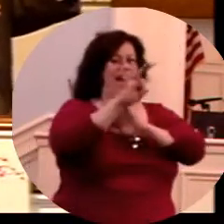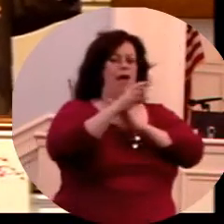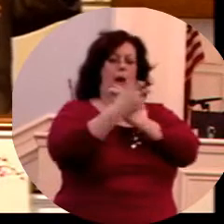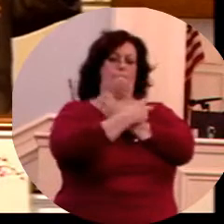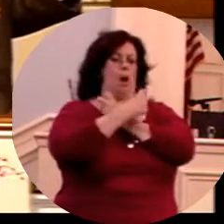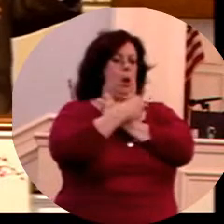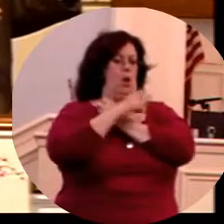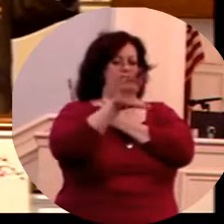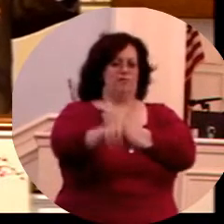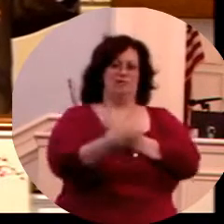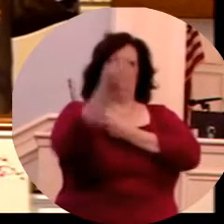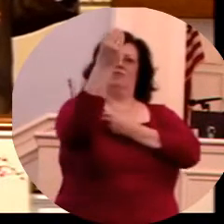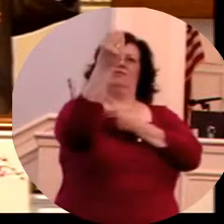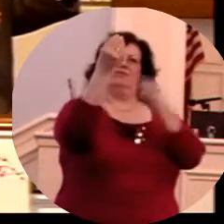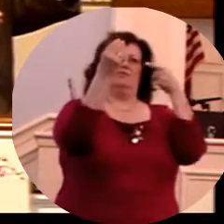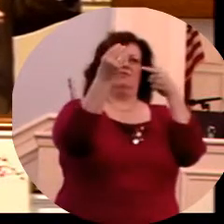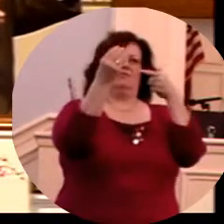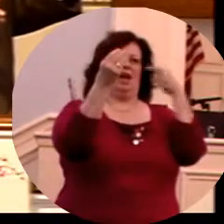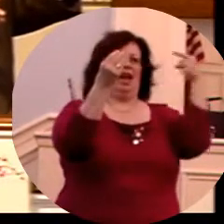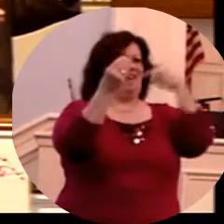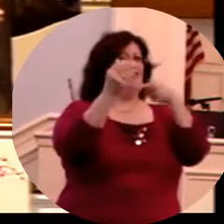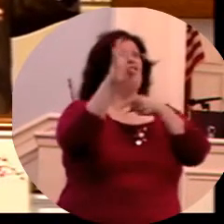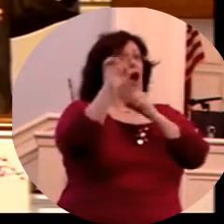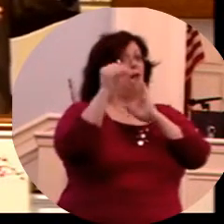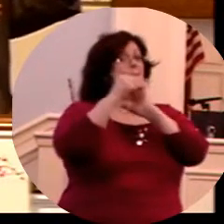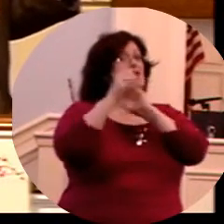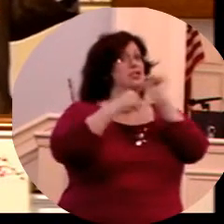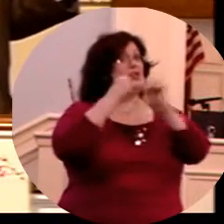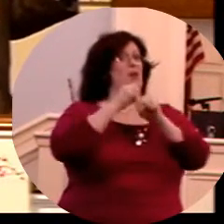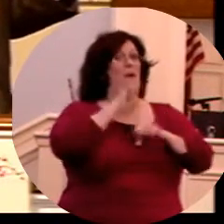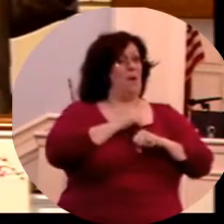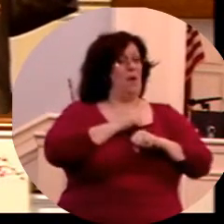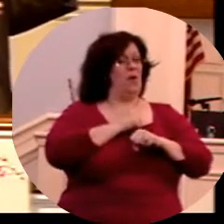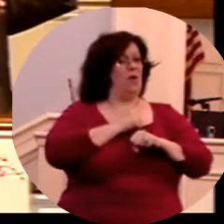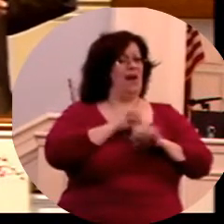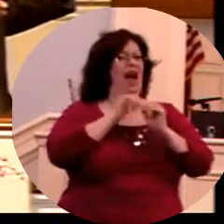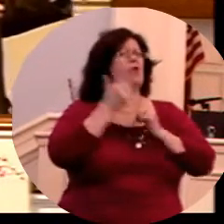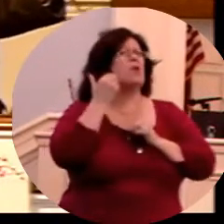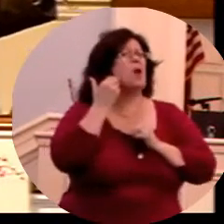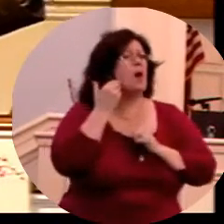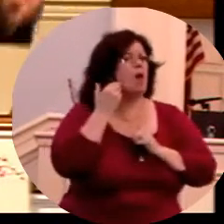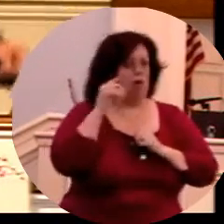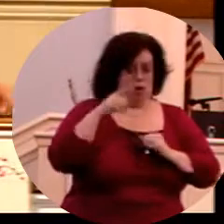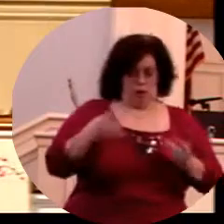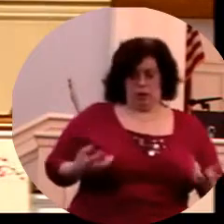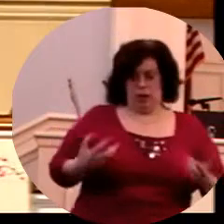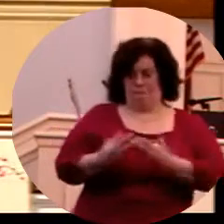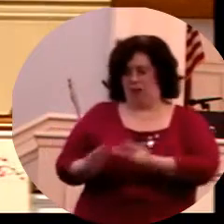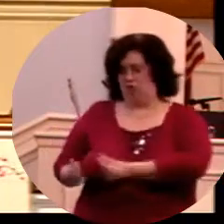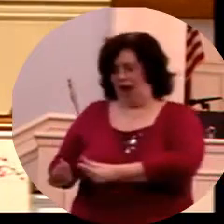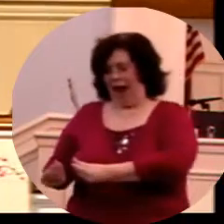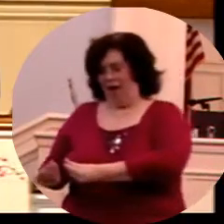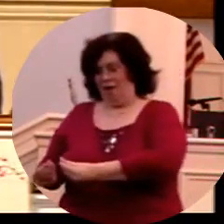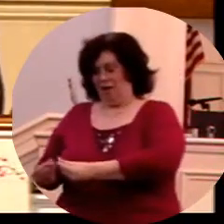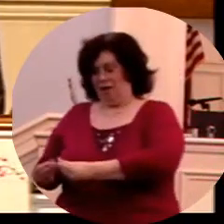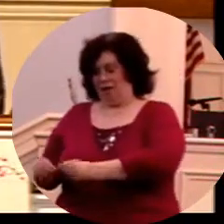Because it's in that layer. And that layer is 400 million years old. How